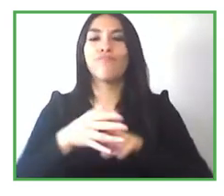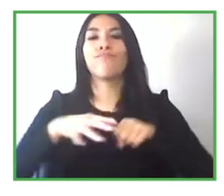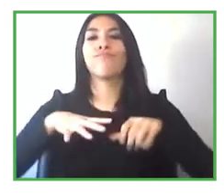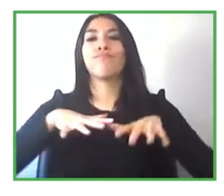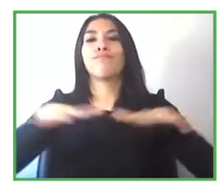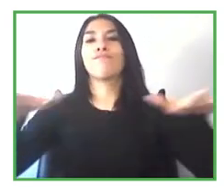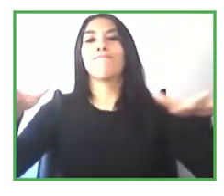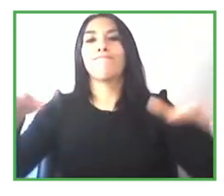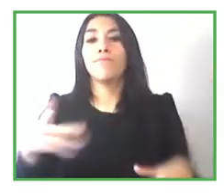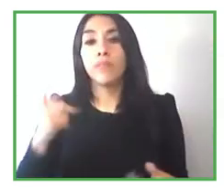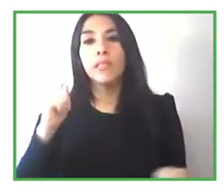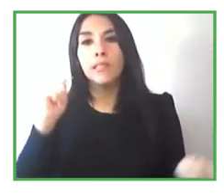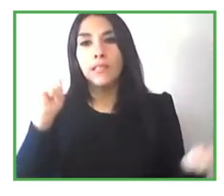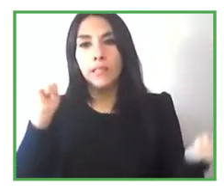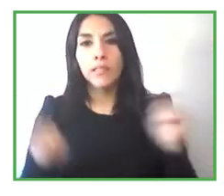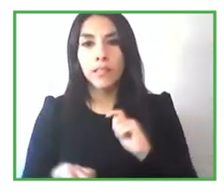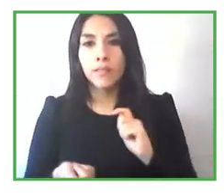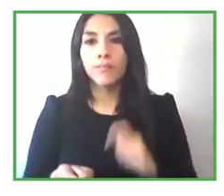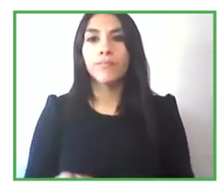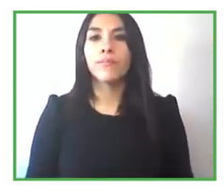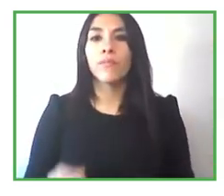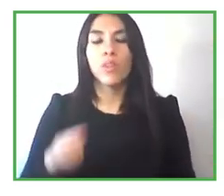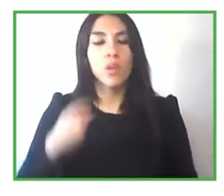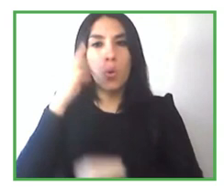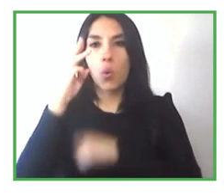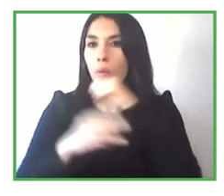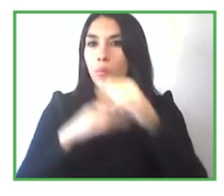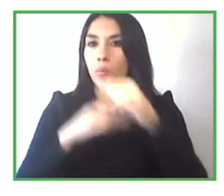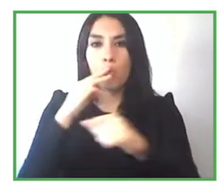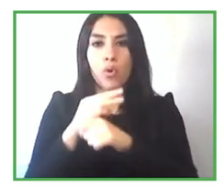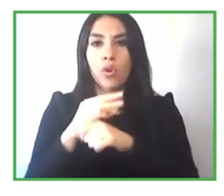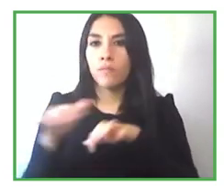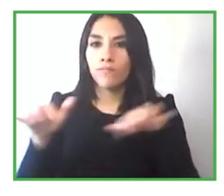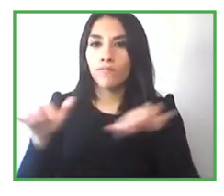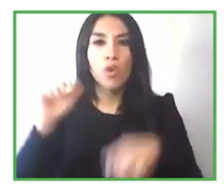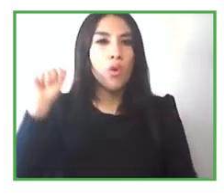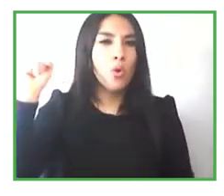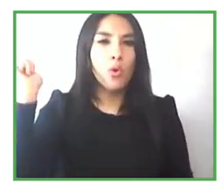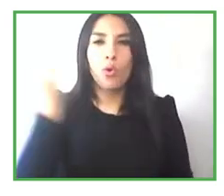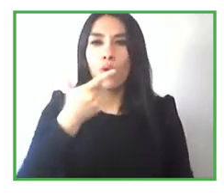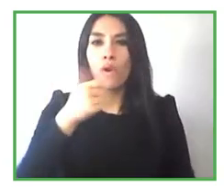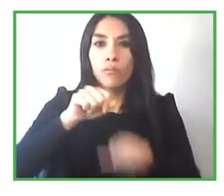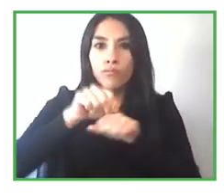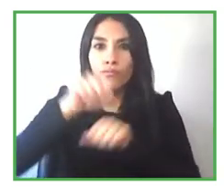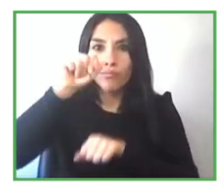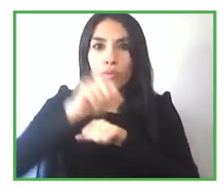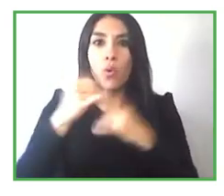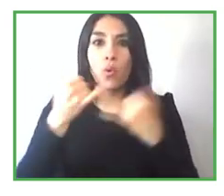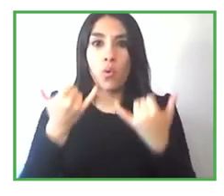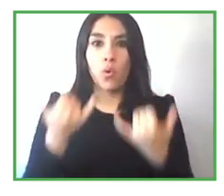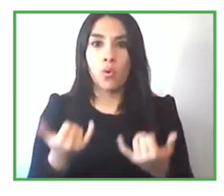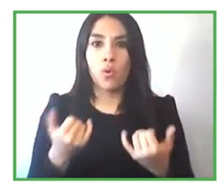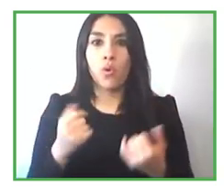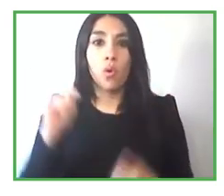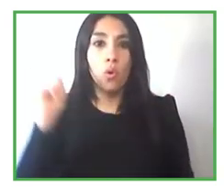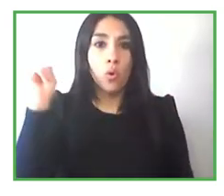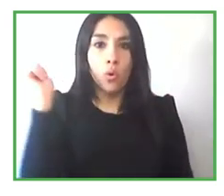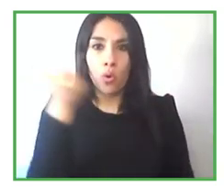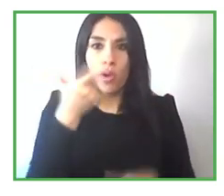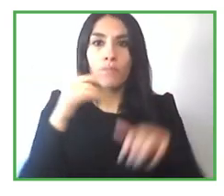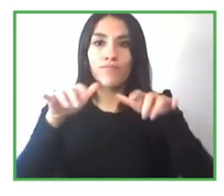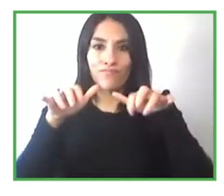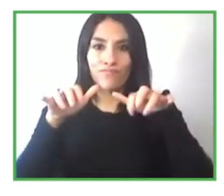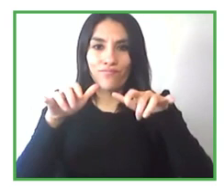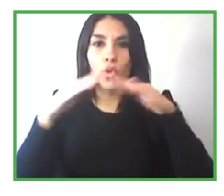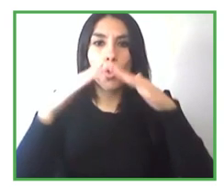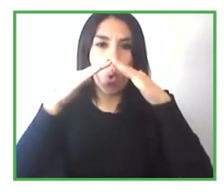completely online and which was a big big challenge for us for the companies and for everyone involved but